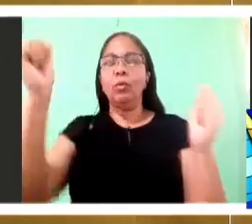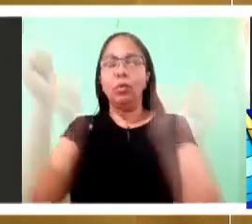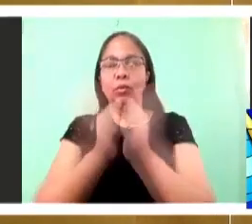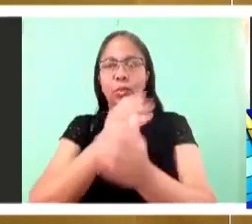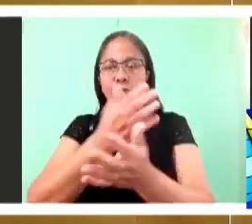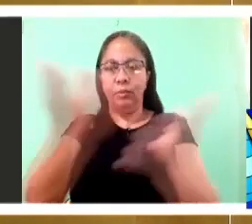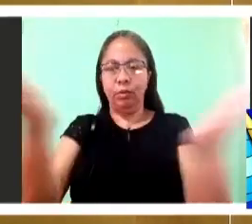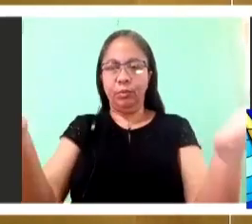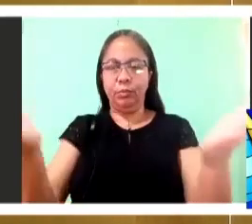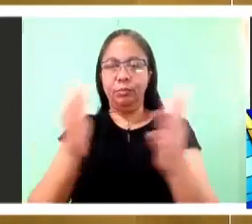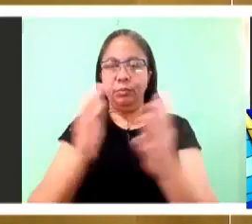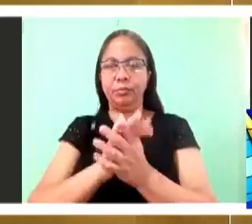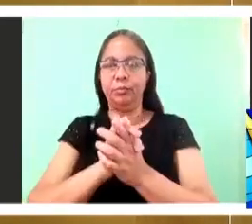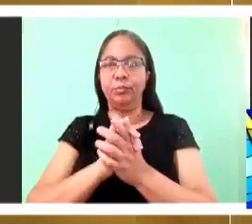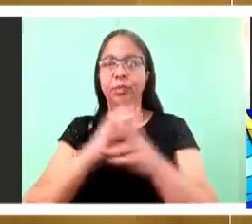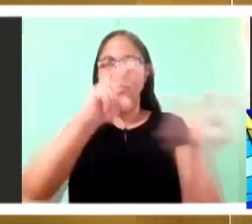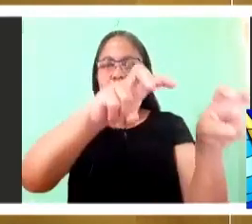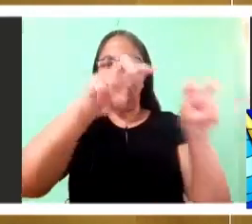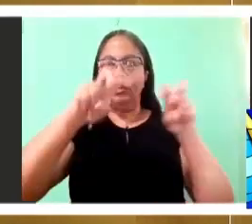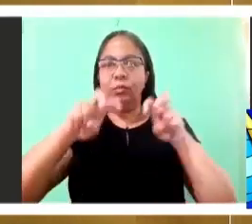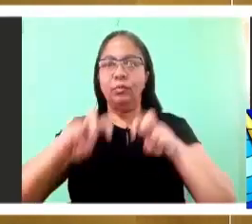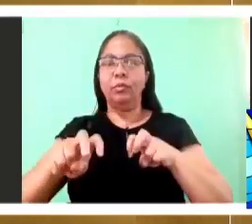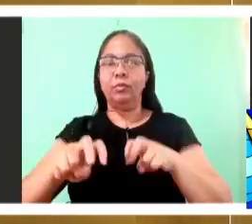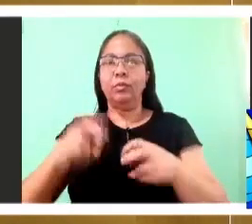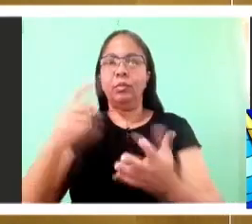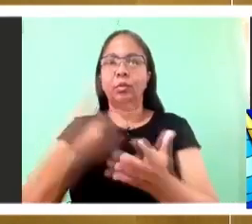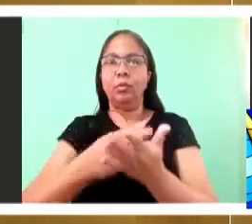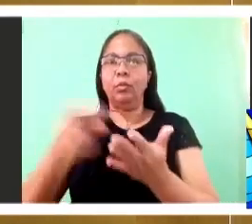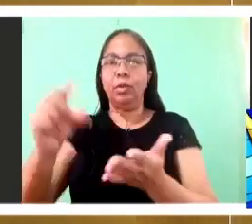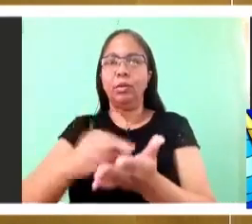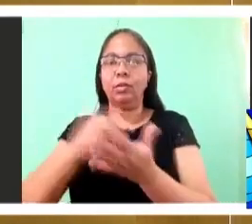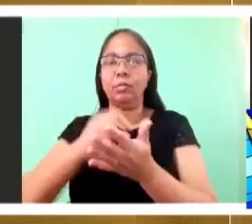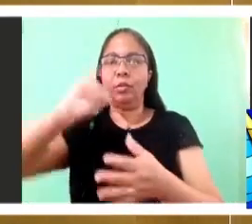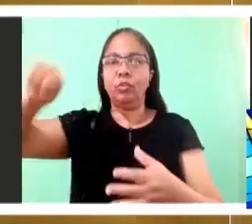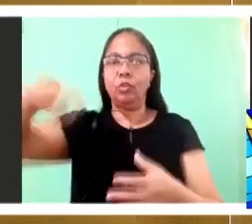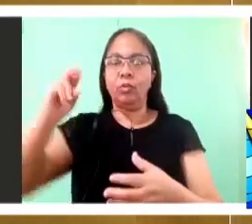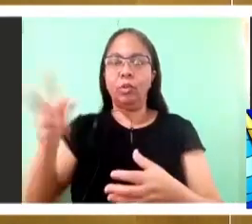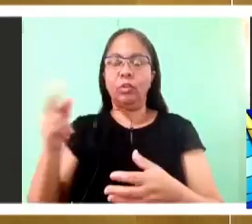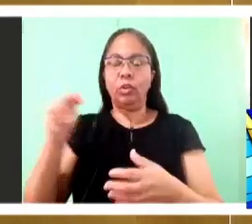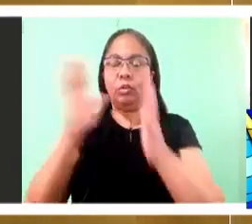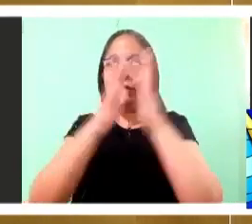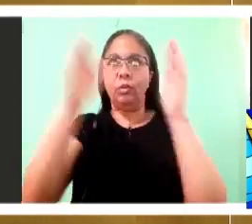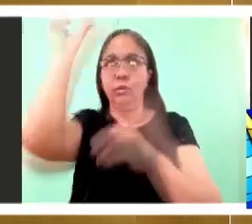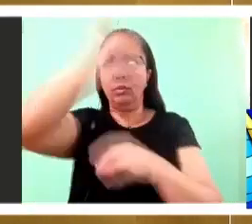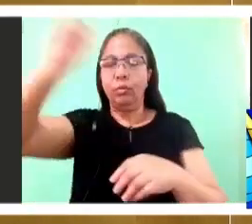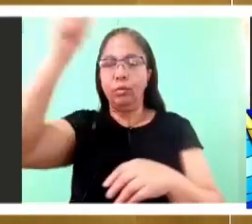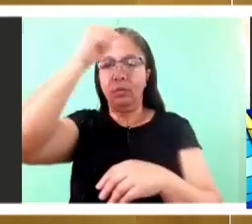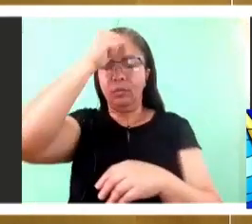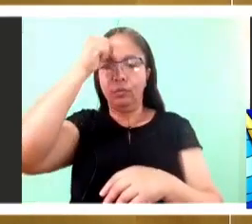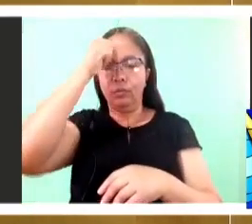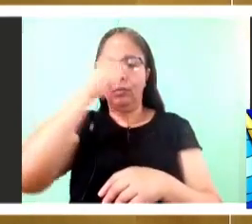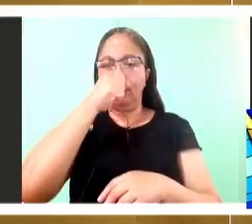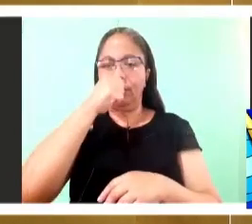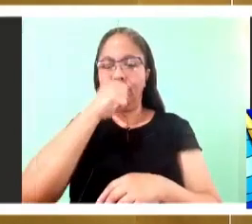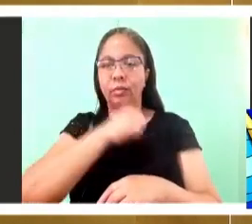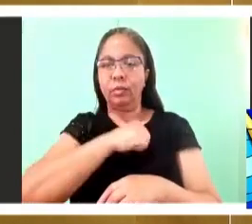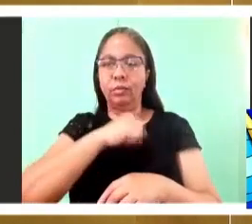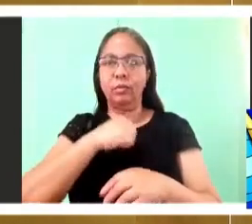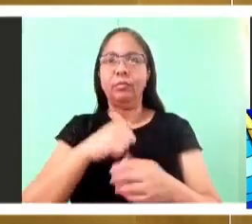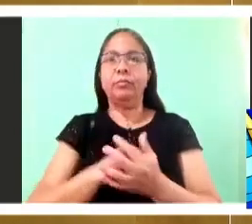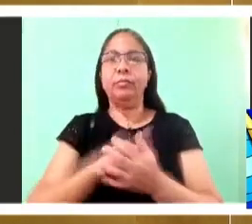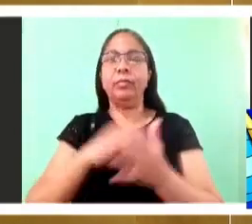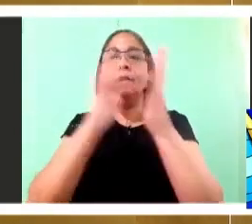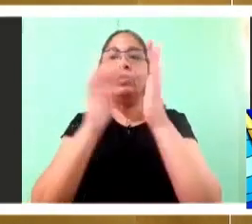After hearing his doctrine, many of the followers of Jesus said, This is intolerable language.